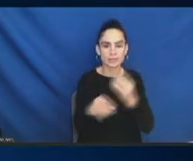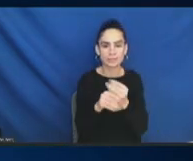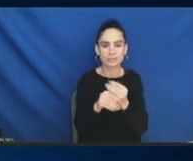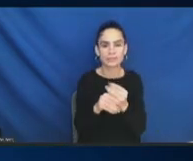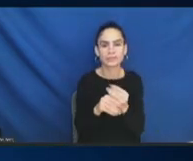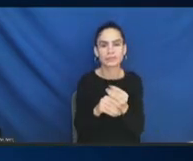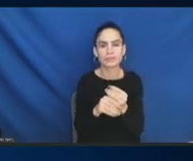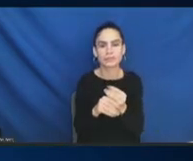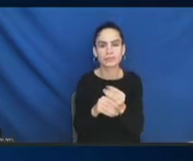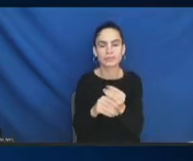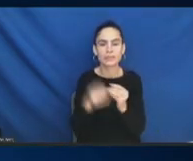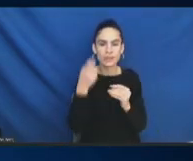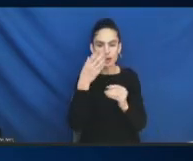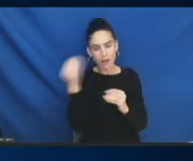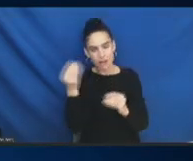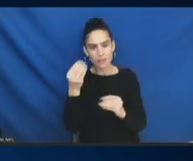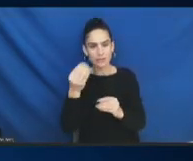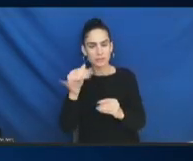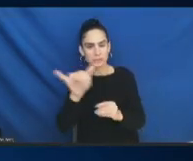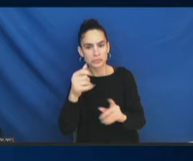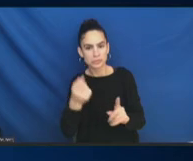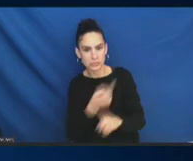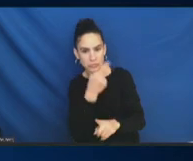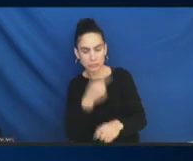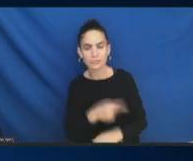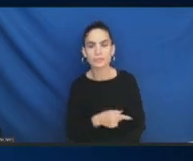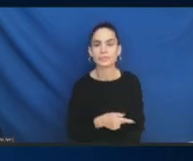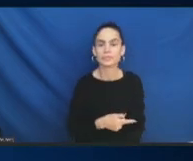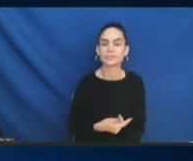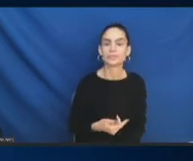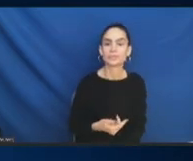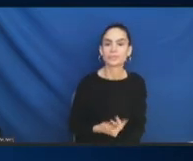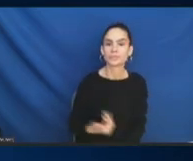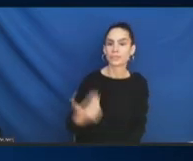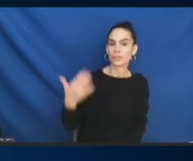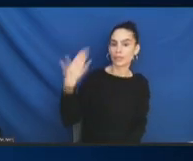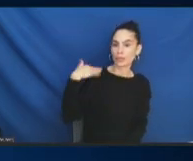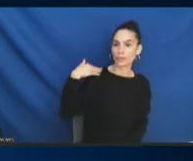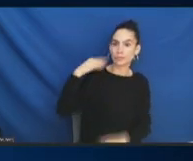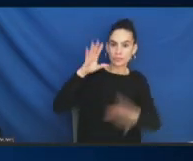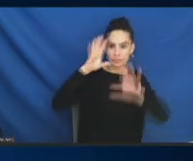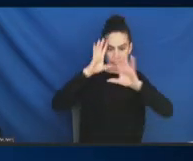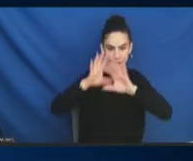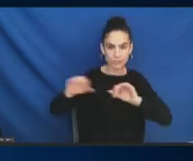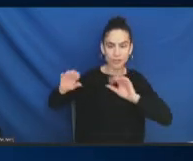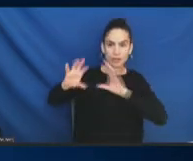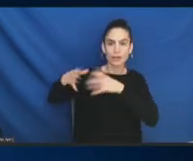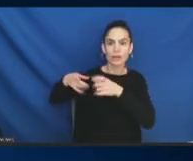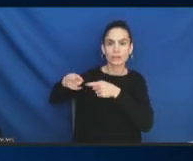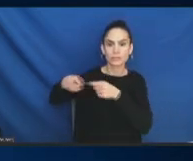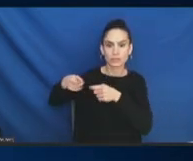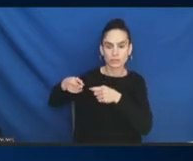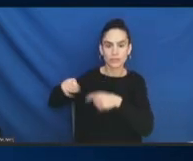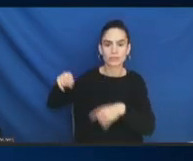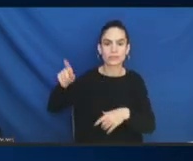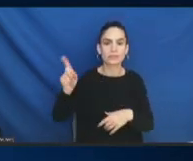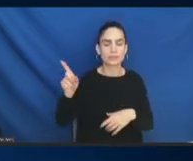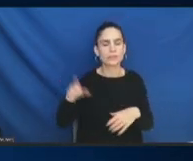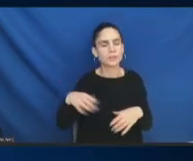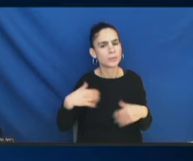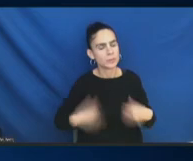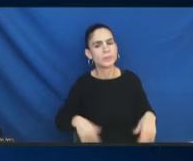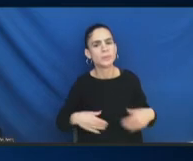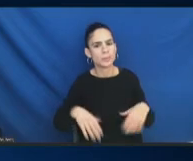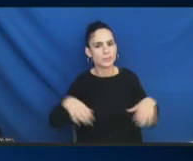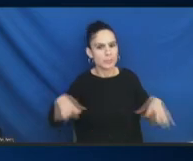question just to, you know, the last administration, you know, did a lot that drove a lot of fear in our